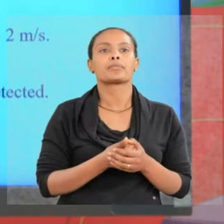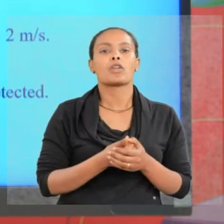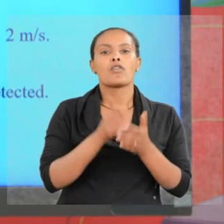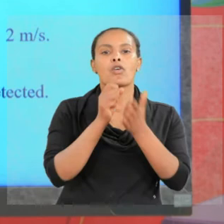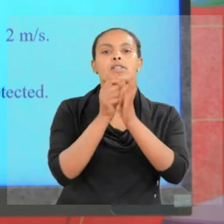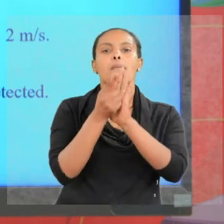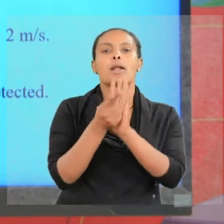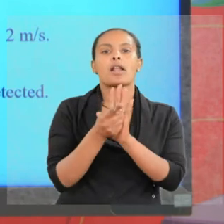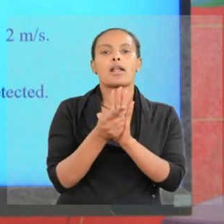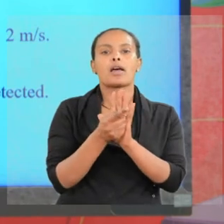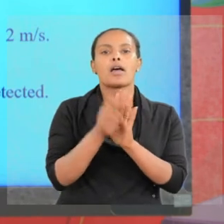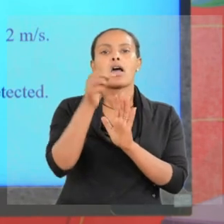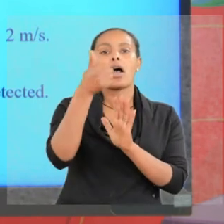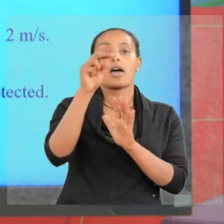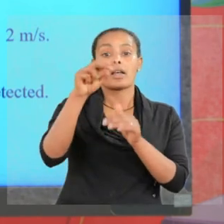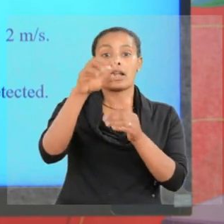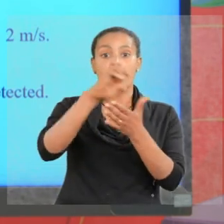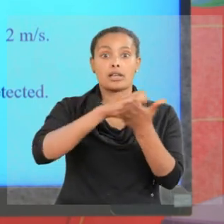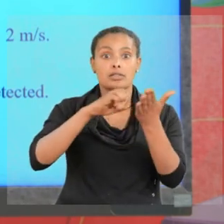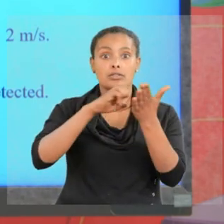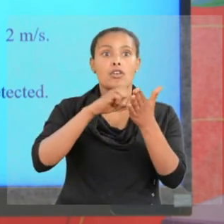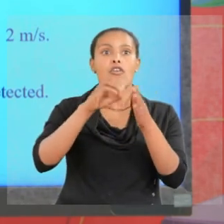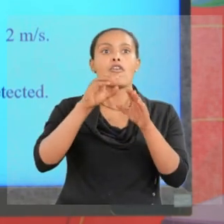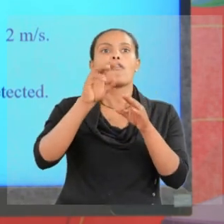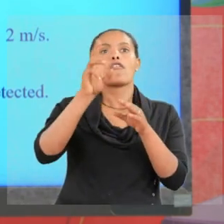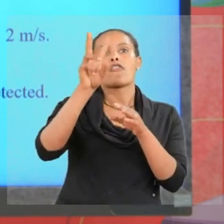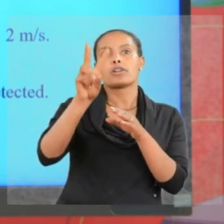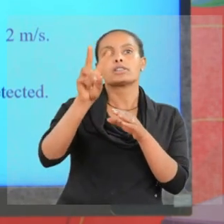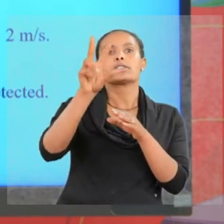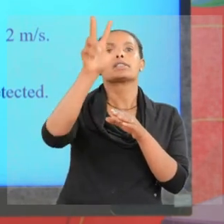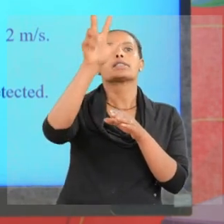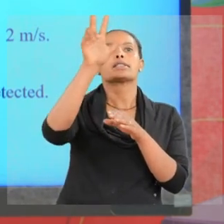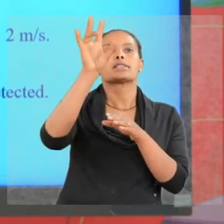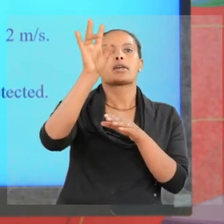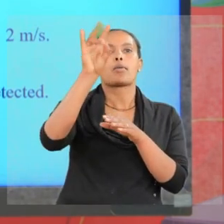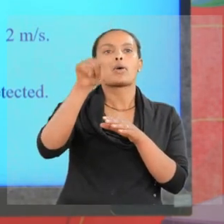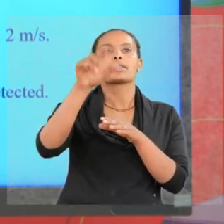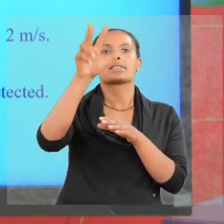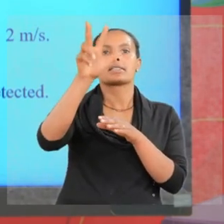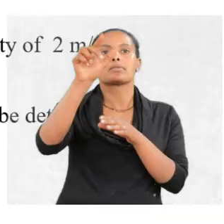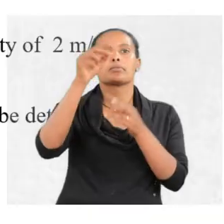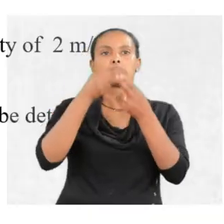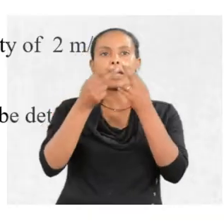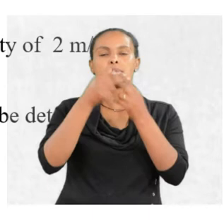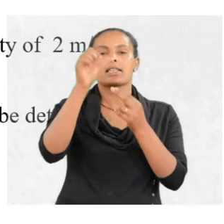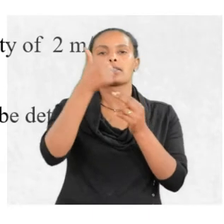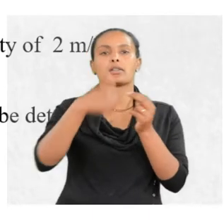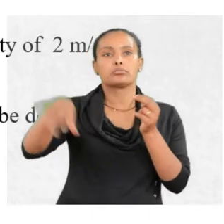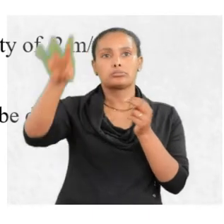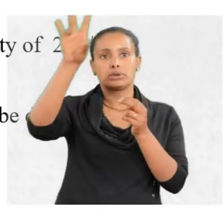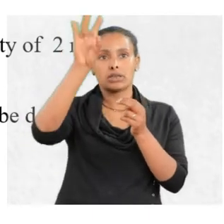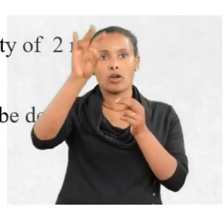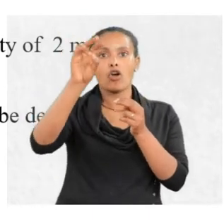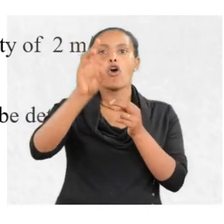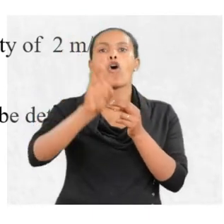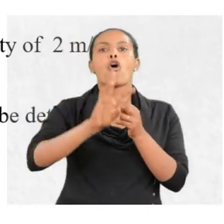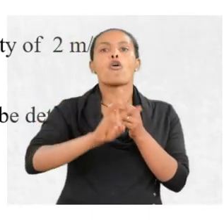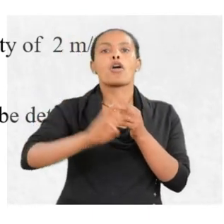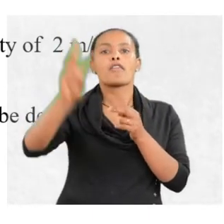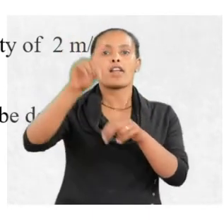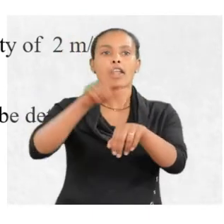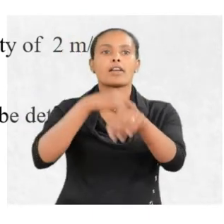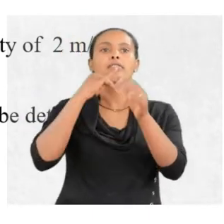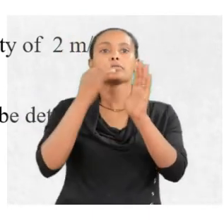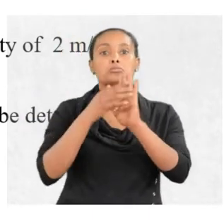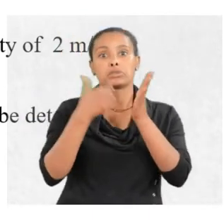For example, an electron traveling with a velocity of 7.3 times 10 to the power of 7 meters per second, its wavelength is this, you see,